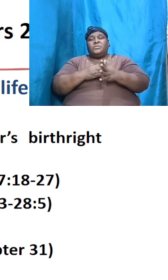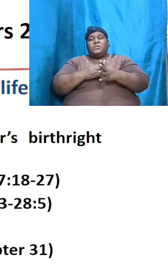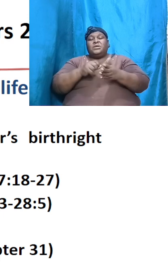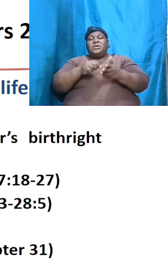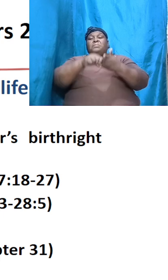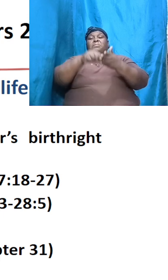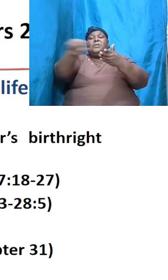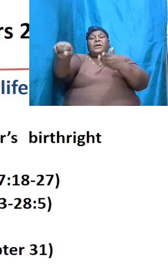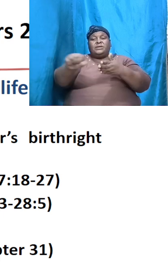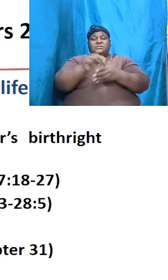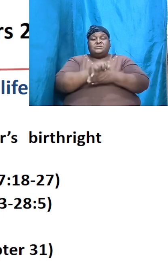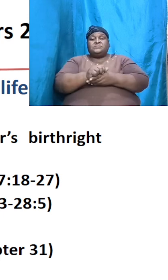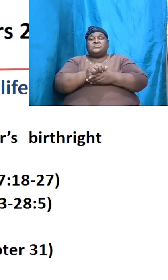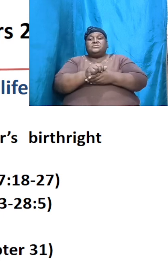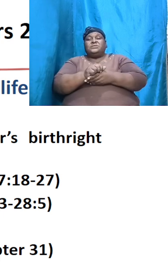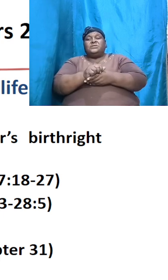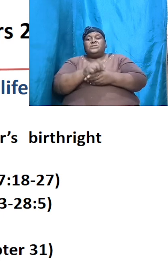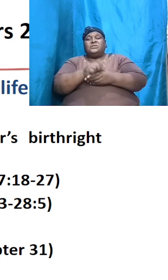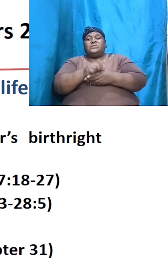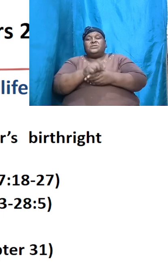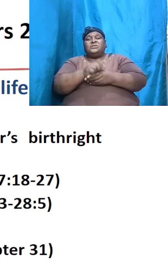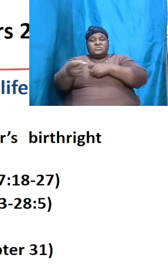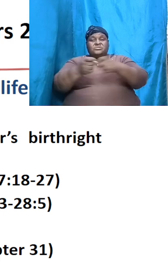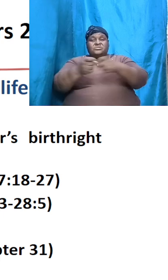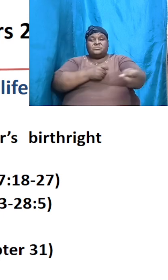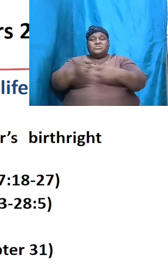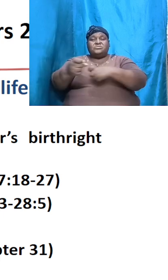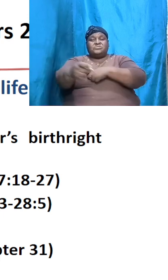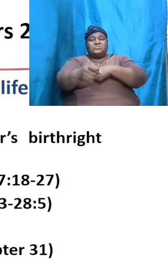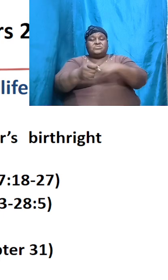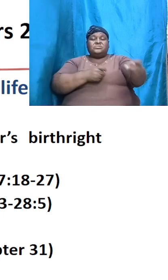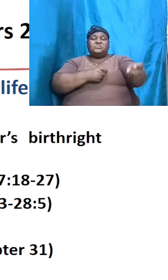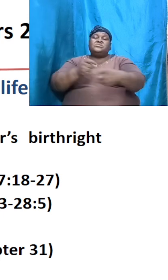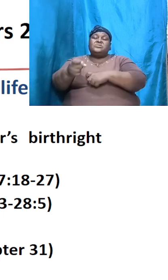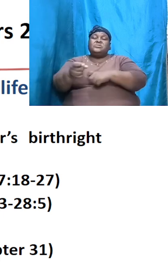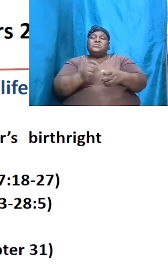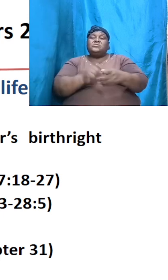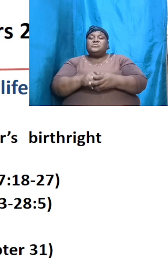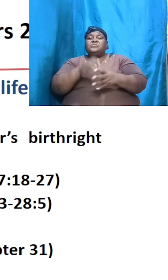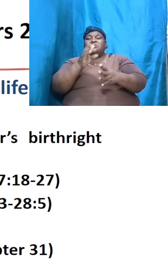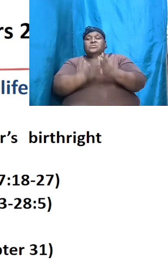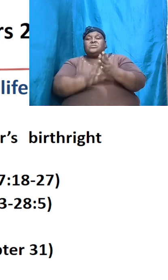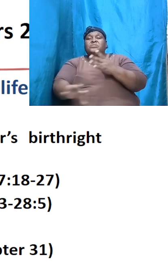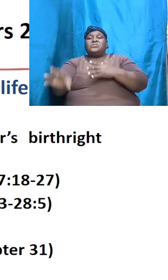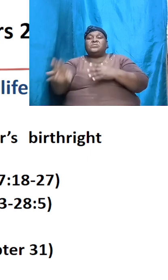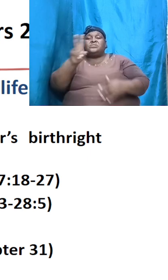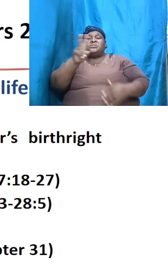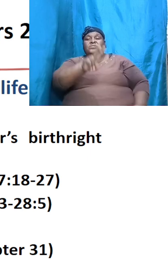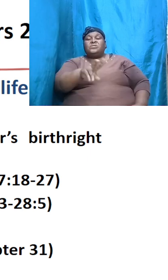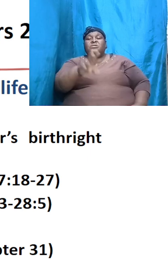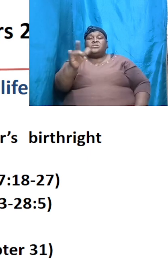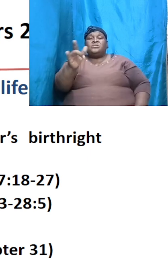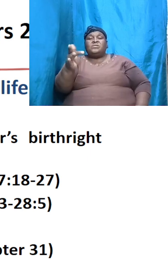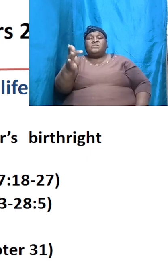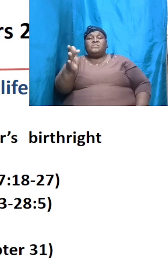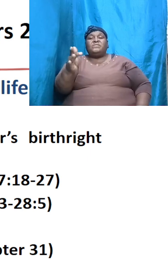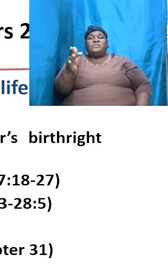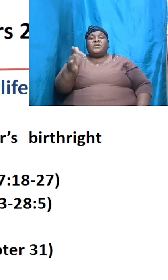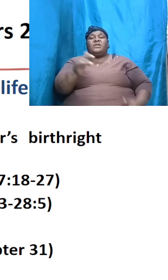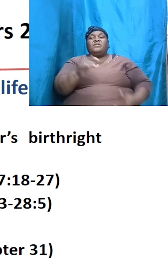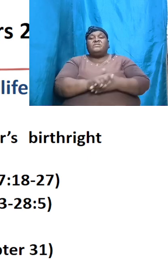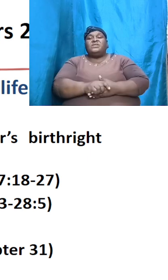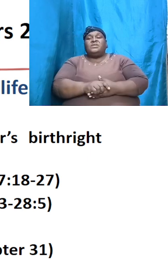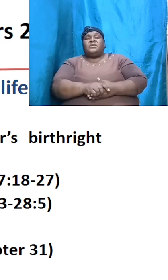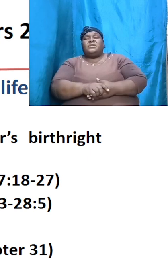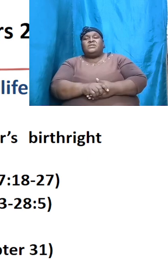and there was an exchange and so chapter 25 goes into this event